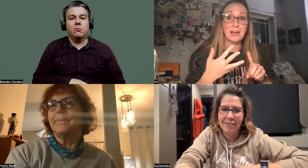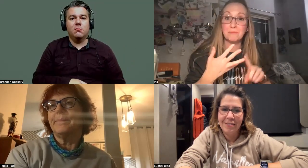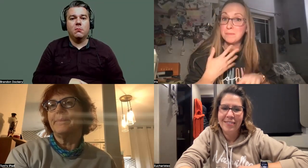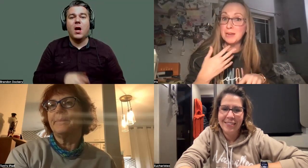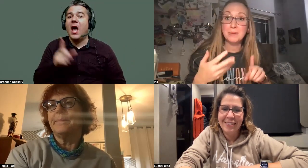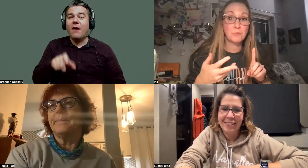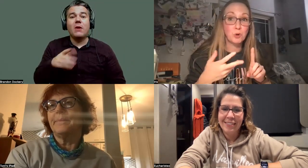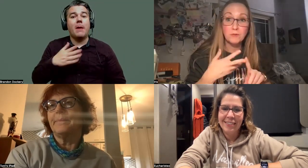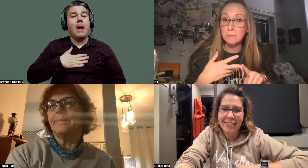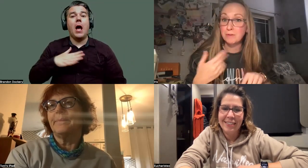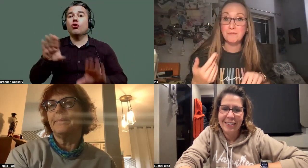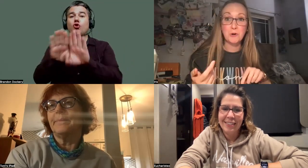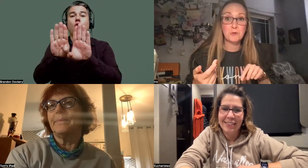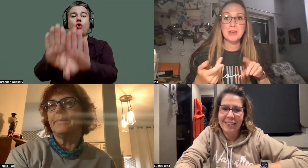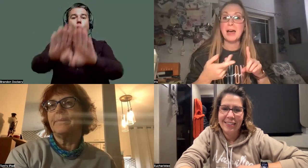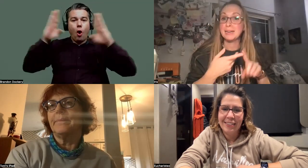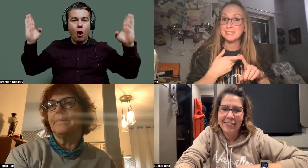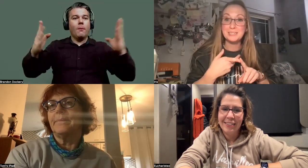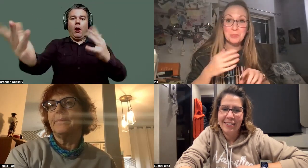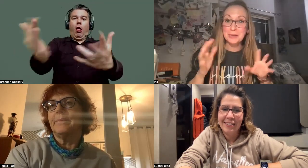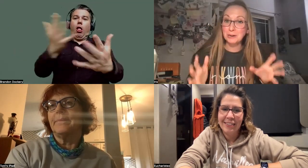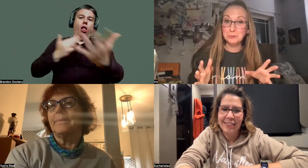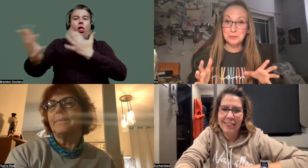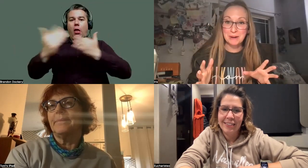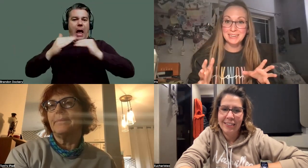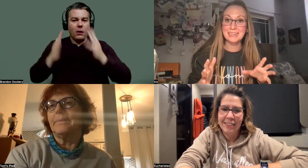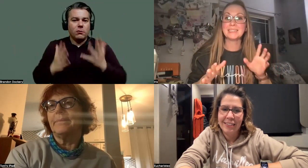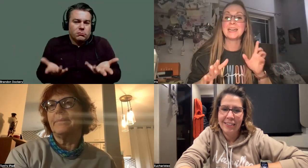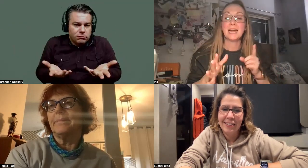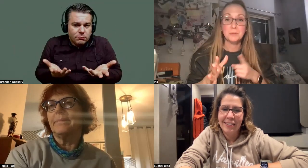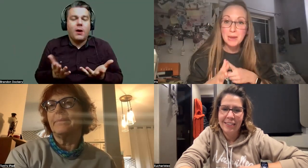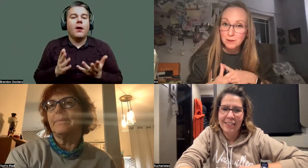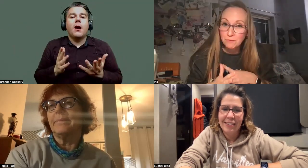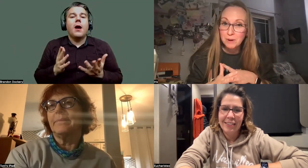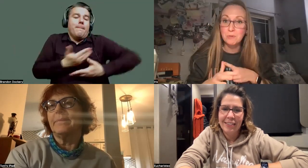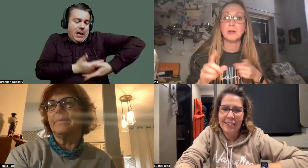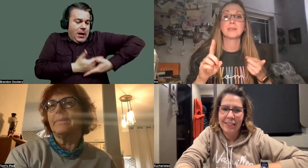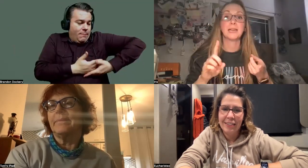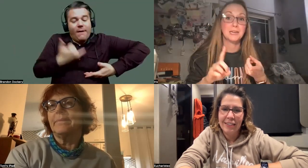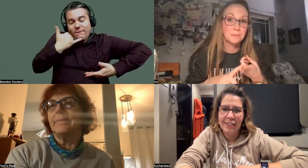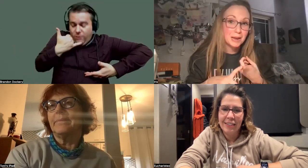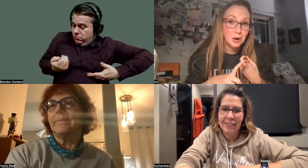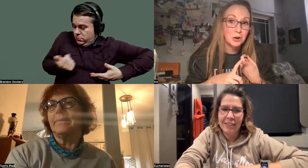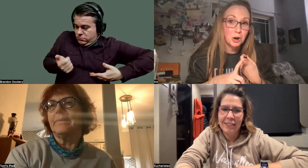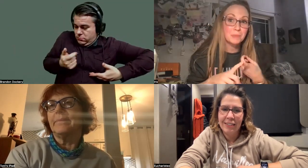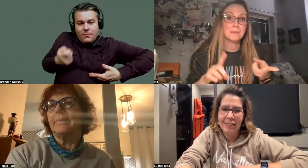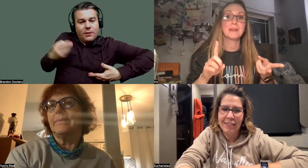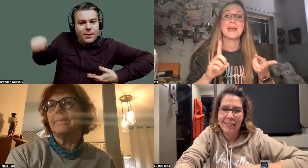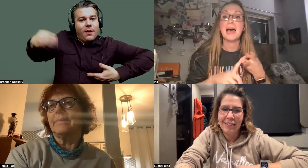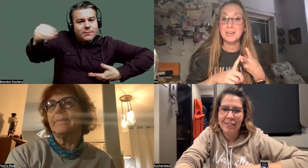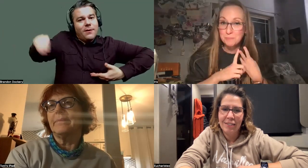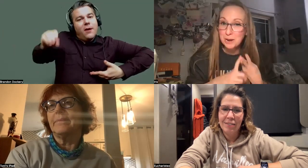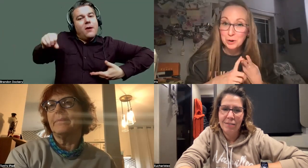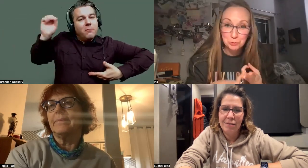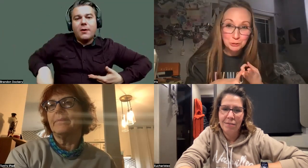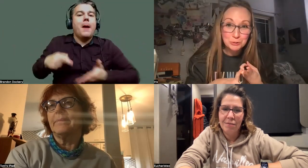I could have my baby work from my phone. I could sit on the couch with my kids. I could pay for my products. I could pay our car payment.